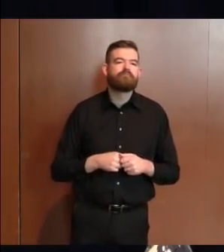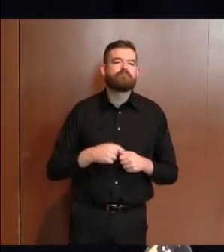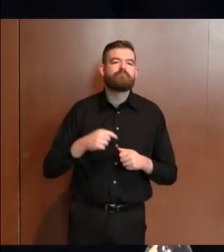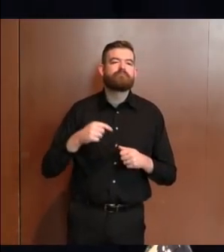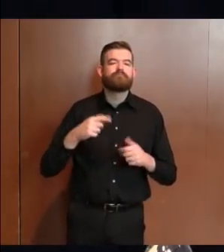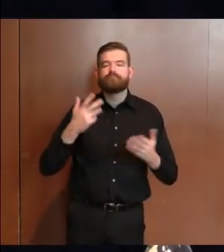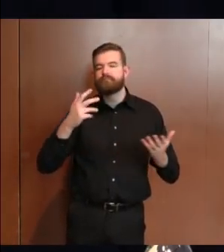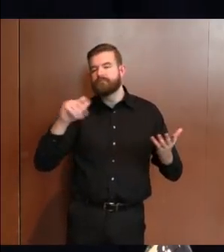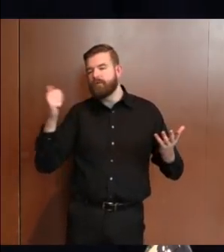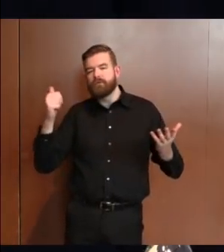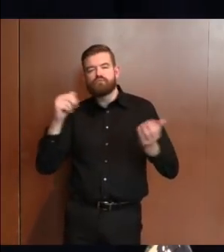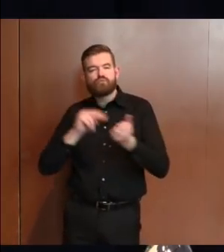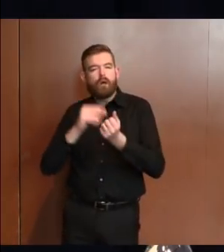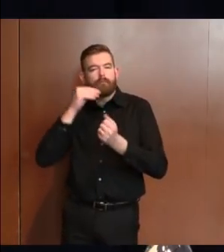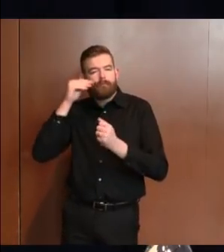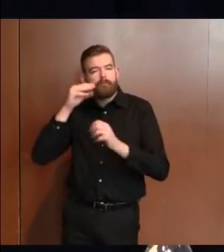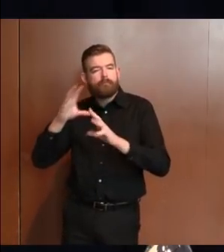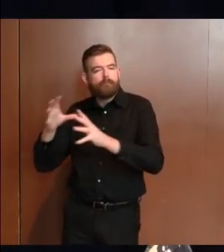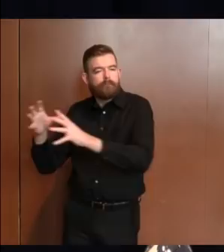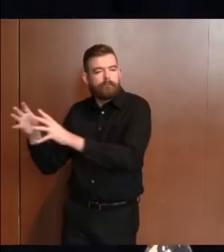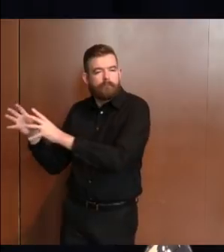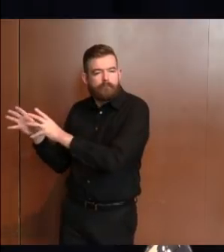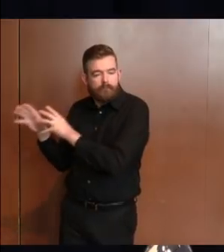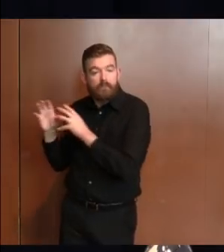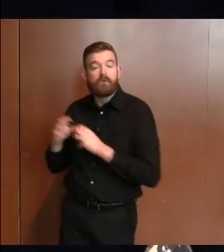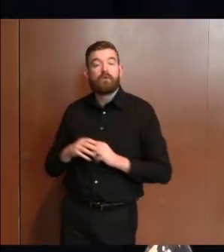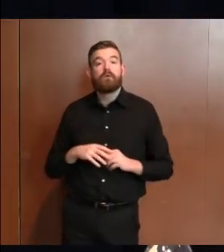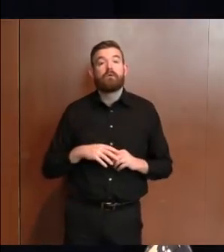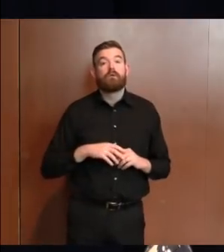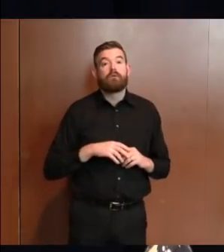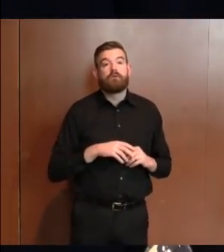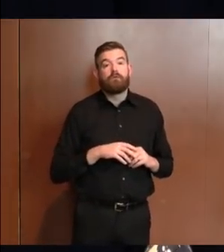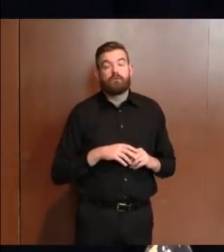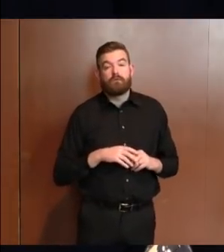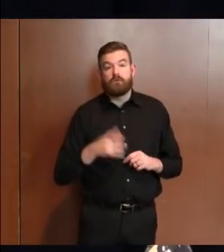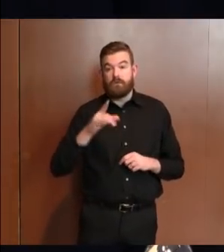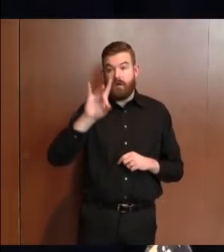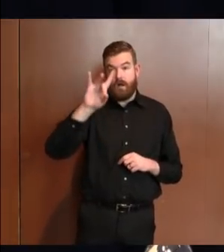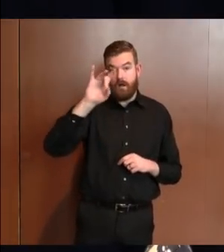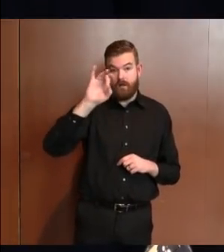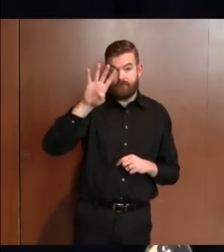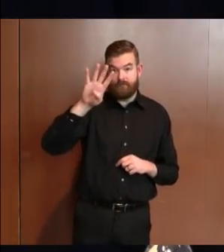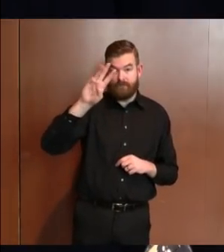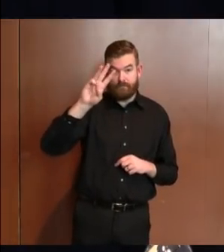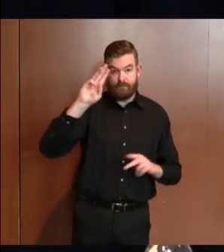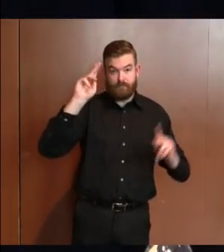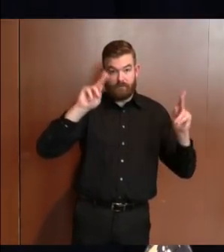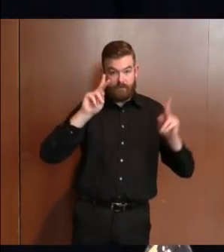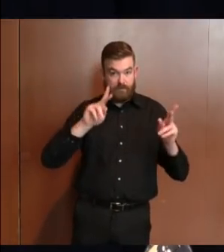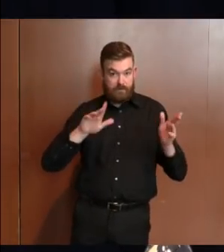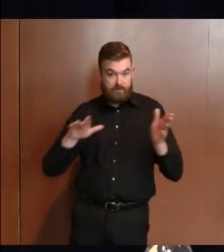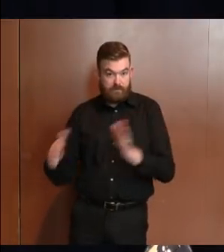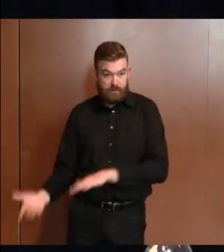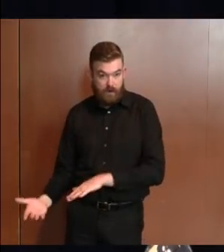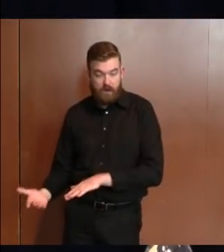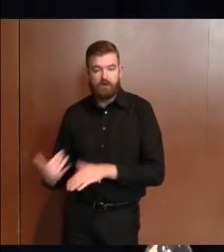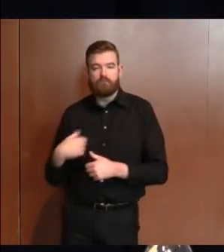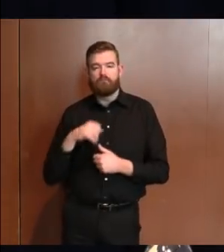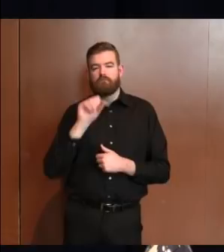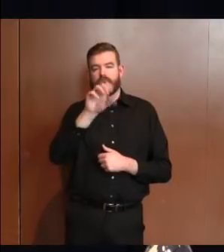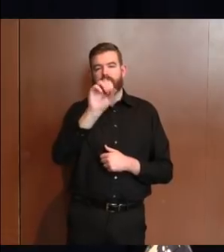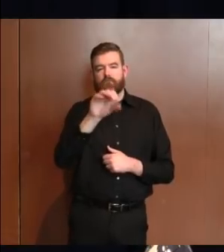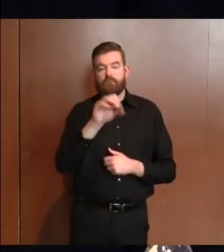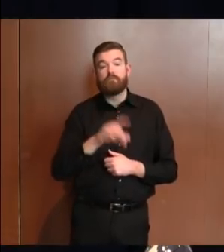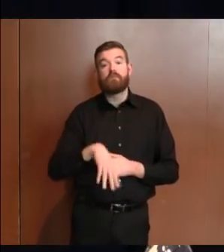I do want to share the breakdown of the 846 reported fatalities. 61